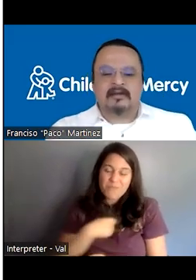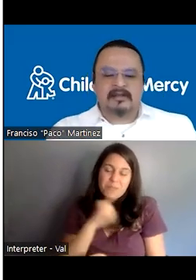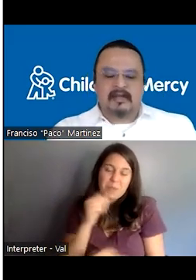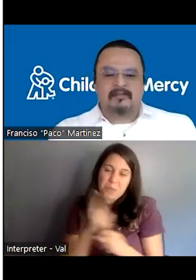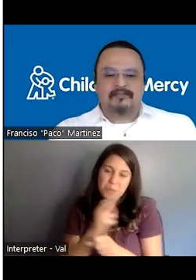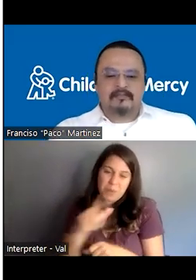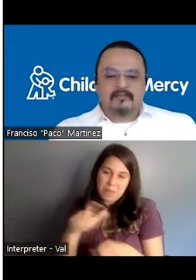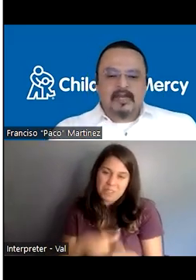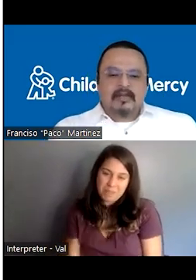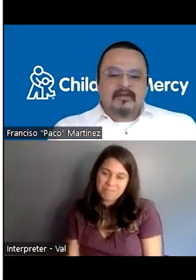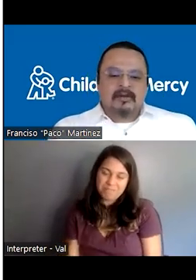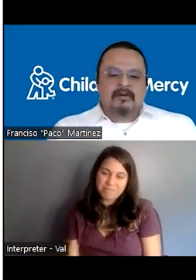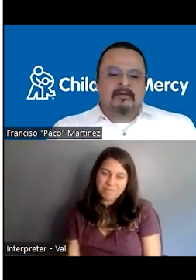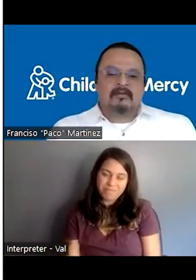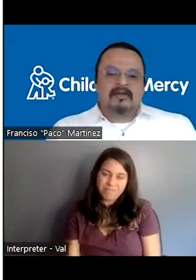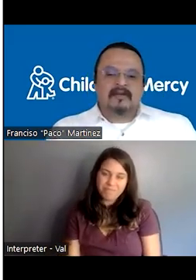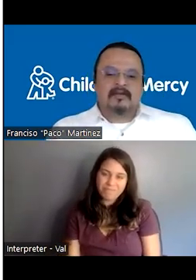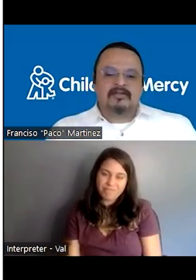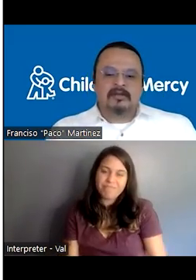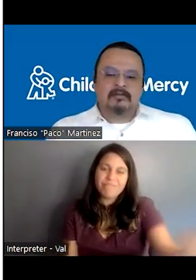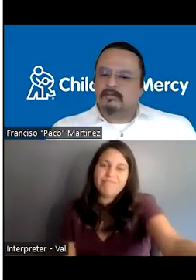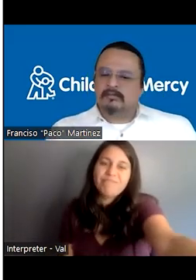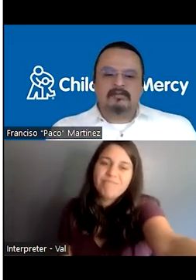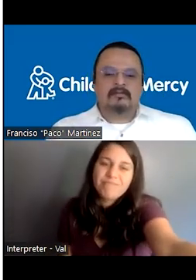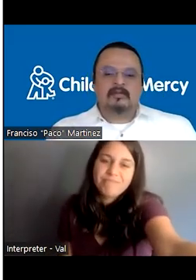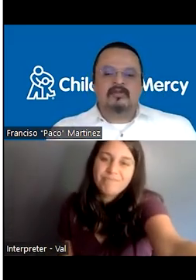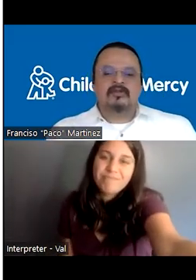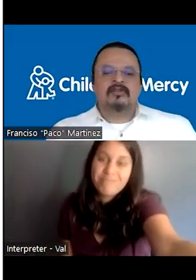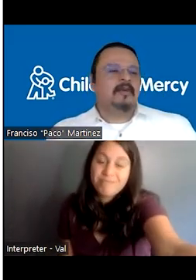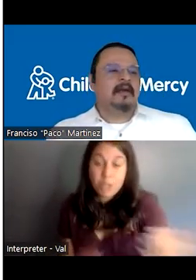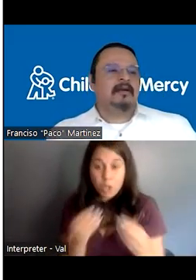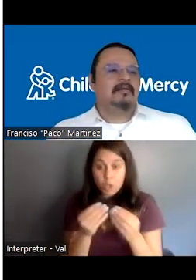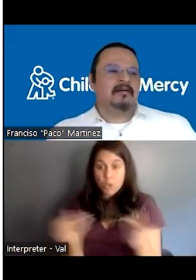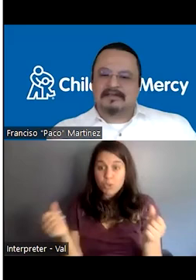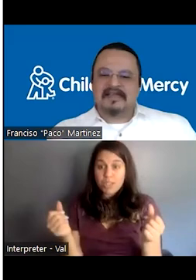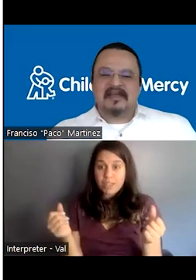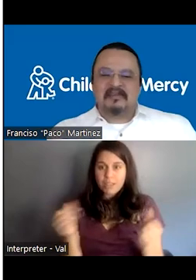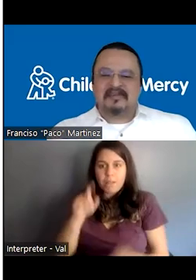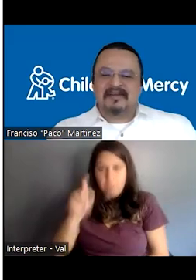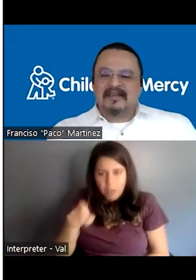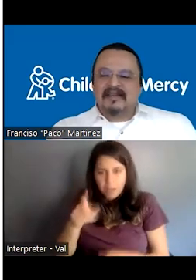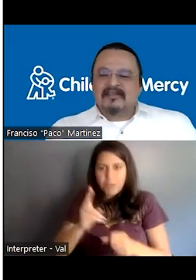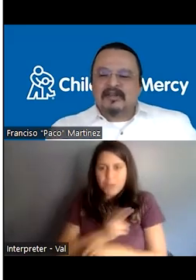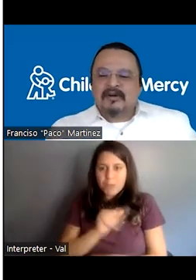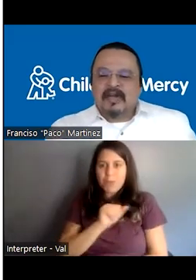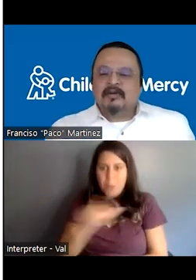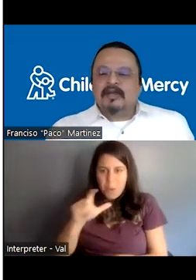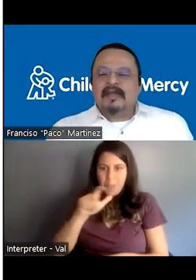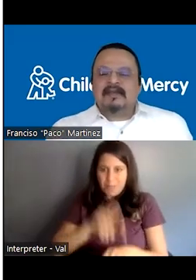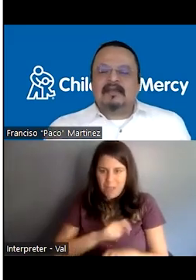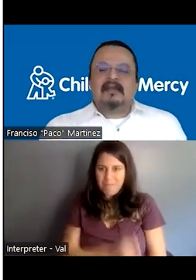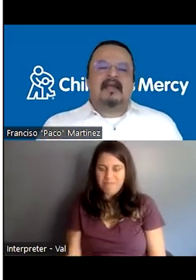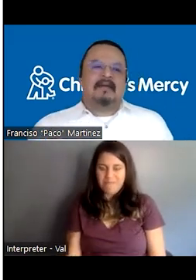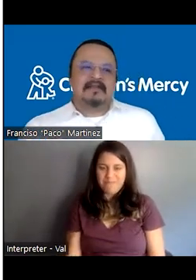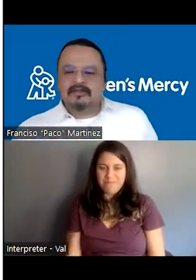teach back all the time. So what is the solution? We must use teach back all the time. So how do